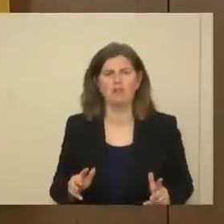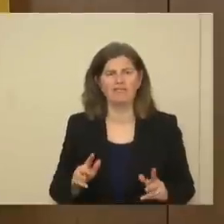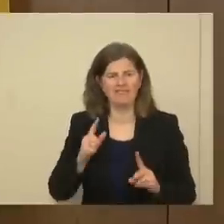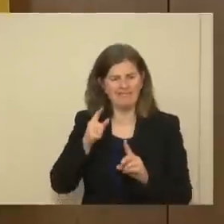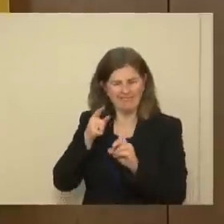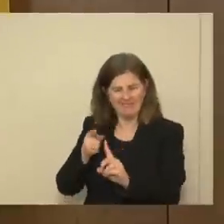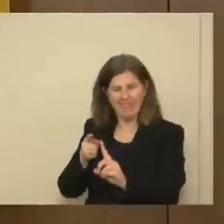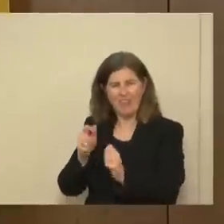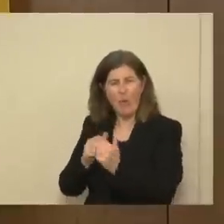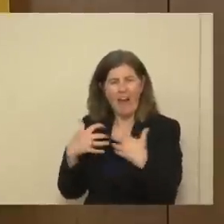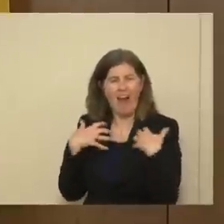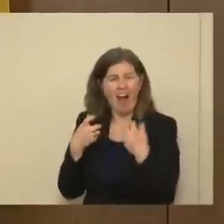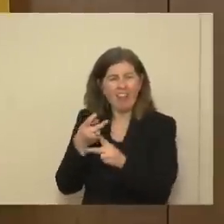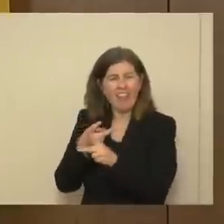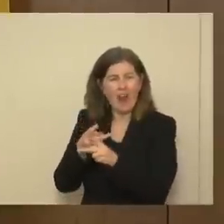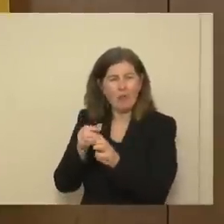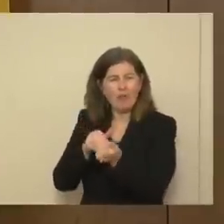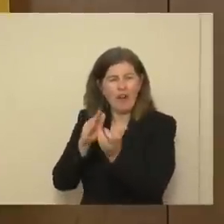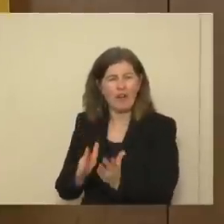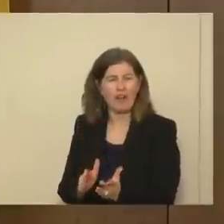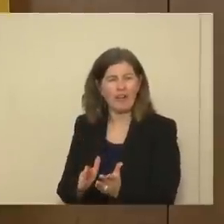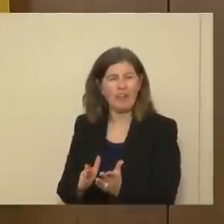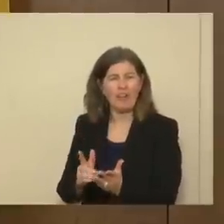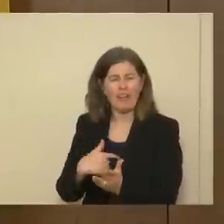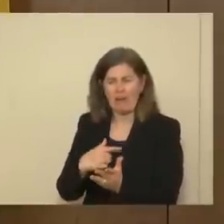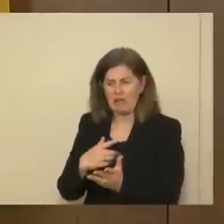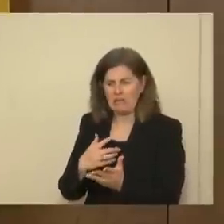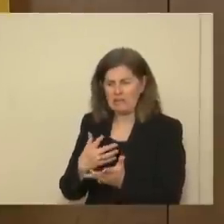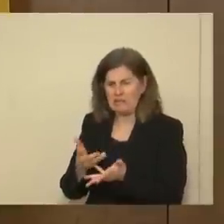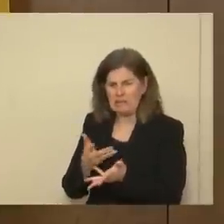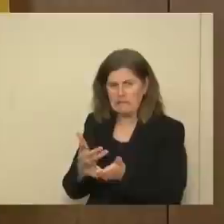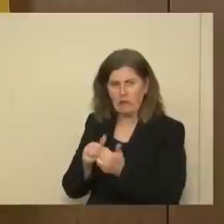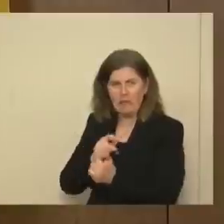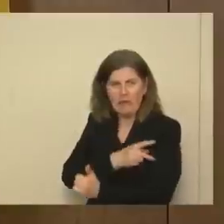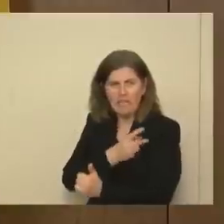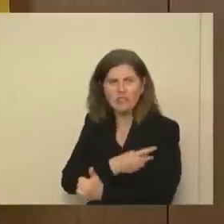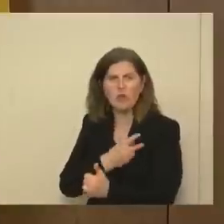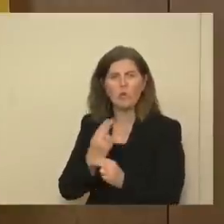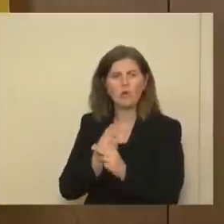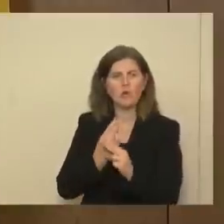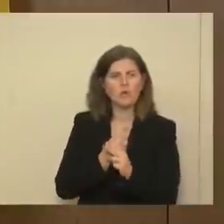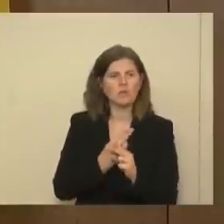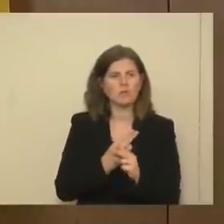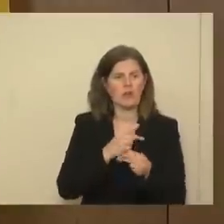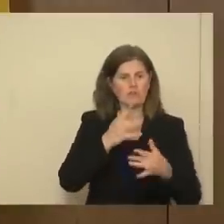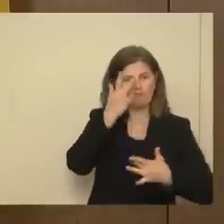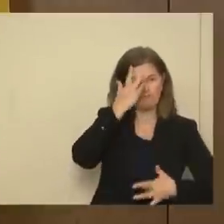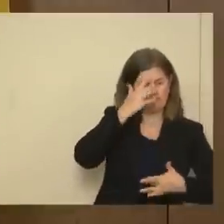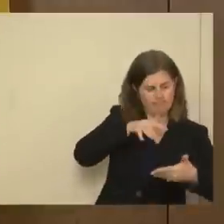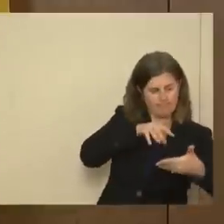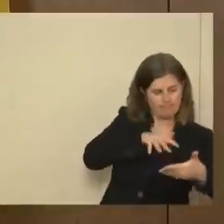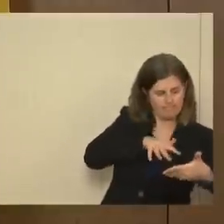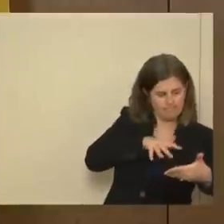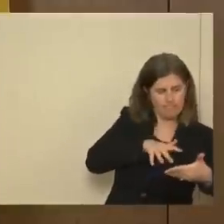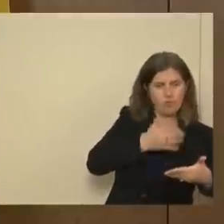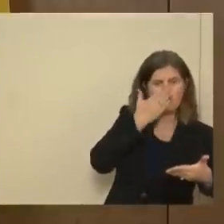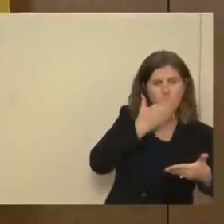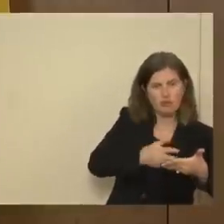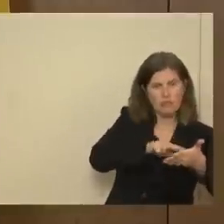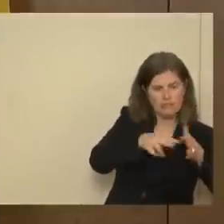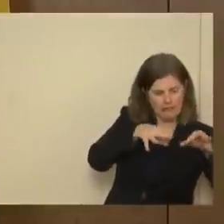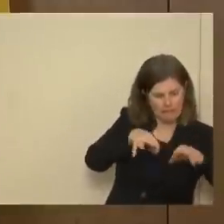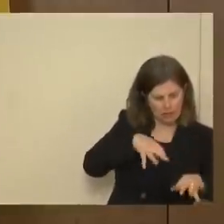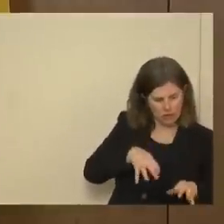dealing with health care providers who are also giving advice to their patients, right? We want to use an epidemiologically sound definition,